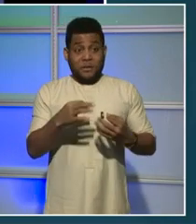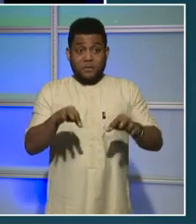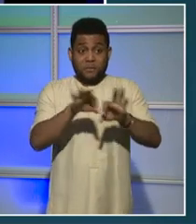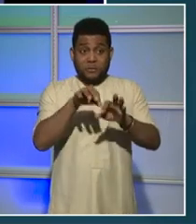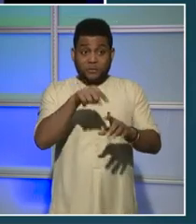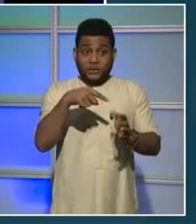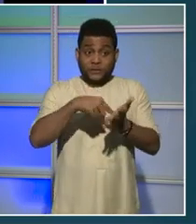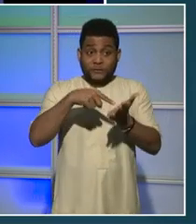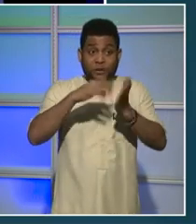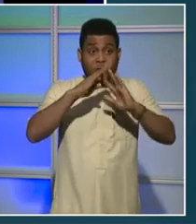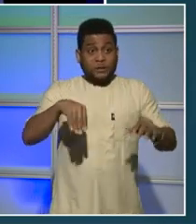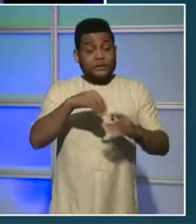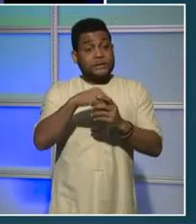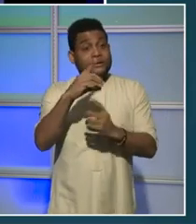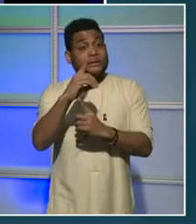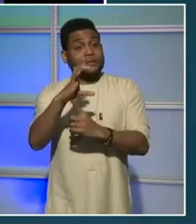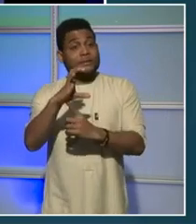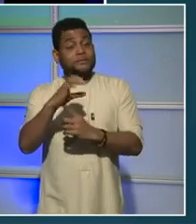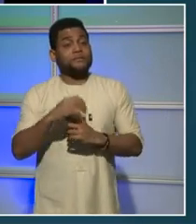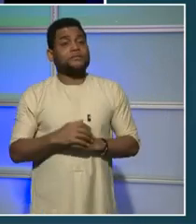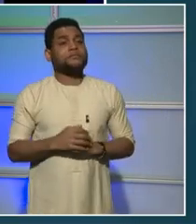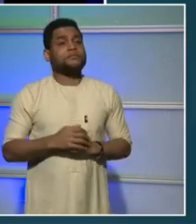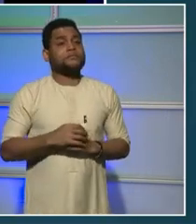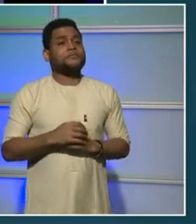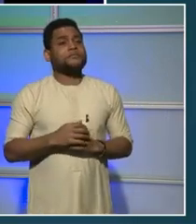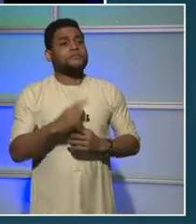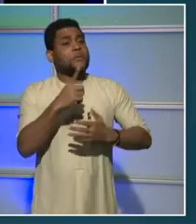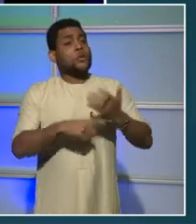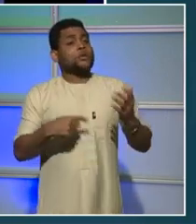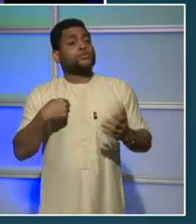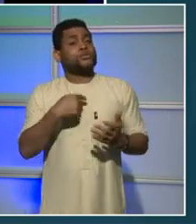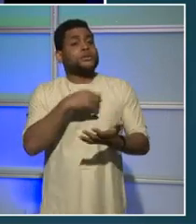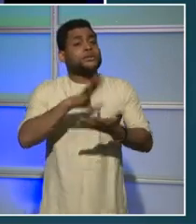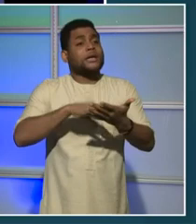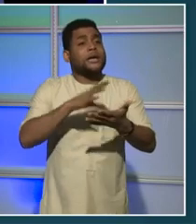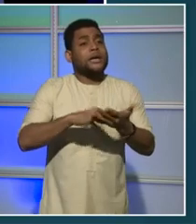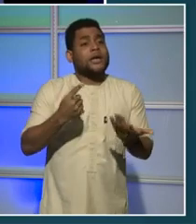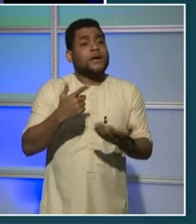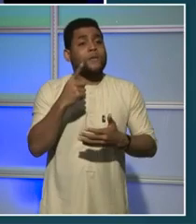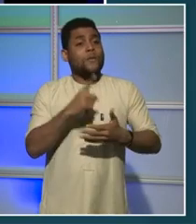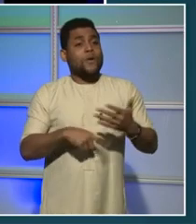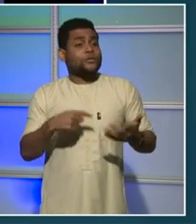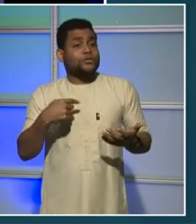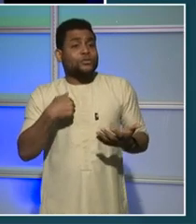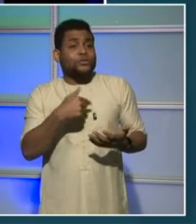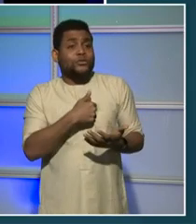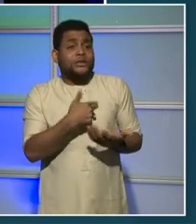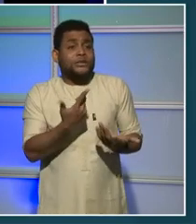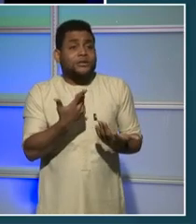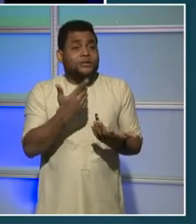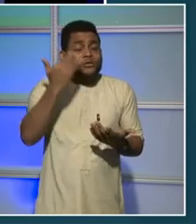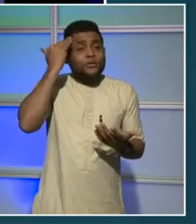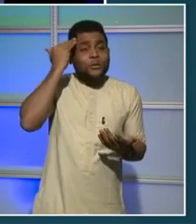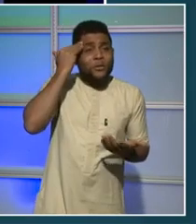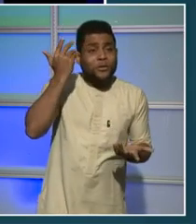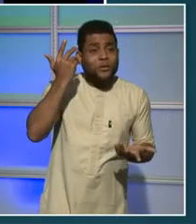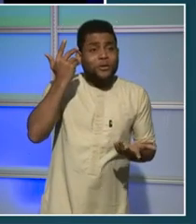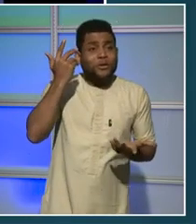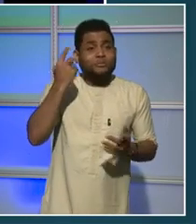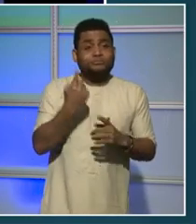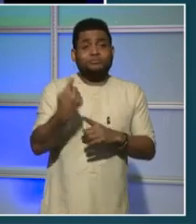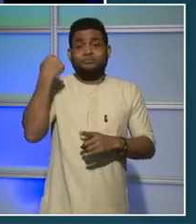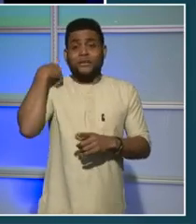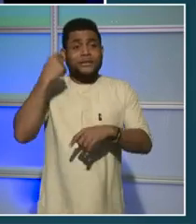and what we learned, we knew before the pandemic and we saw, because of the pandemic, just